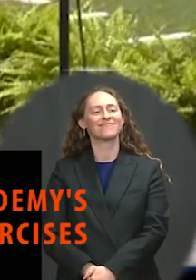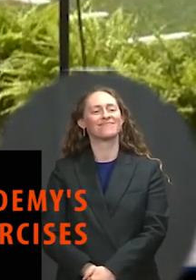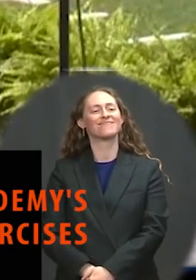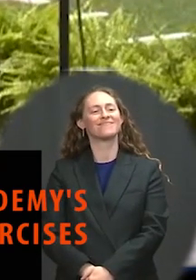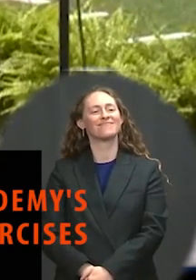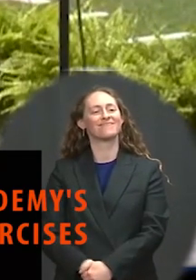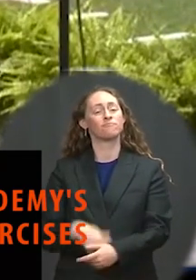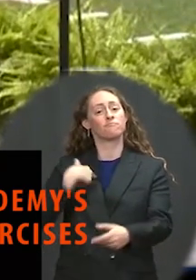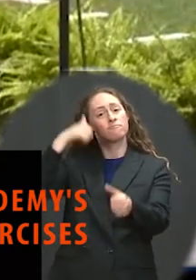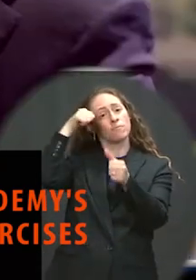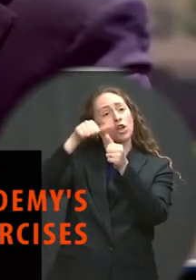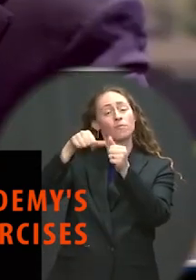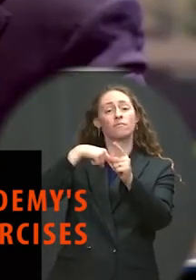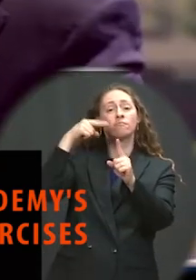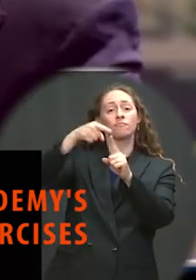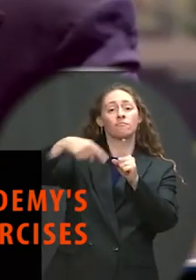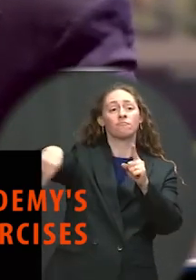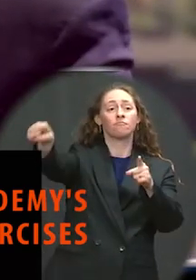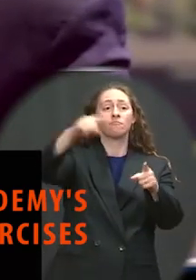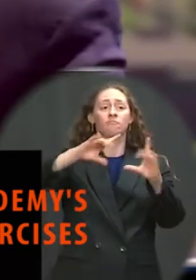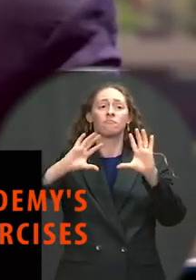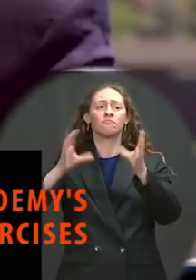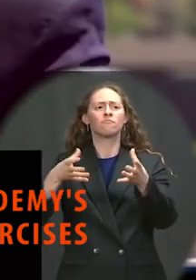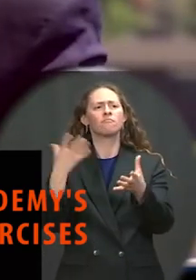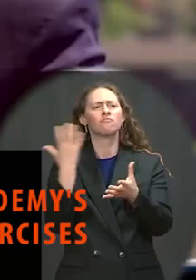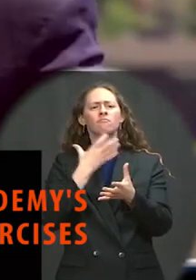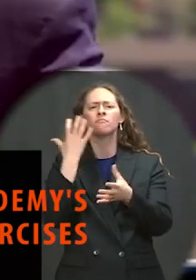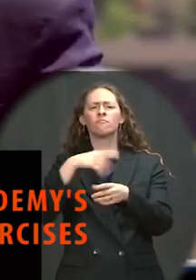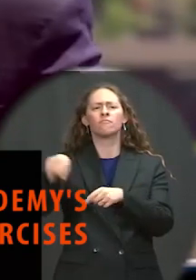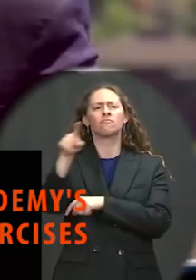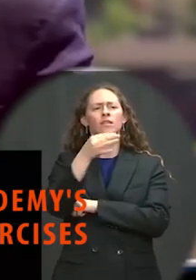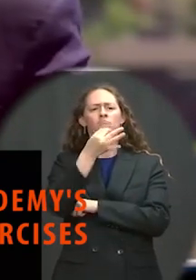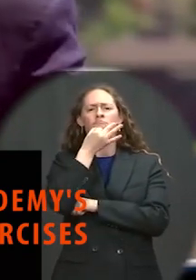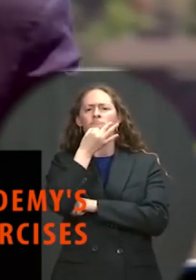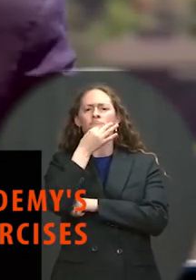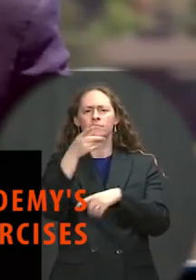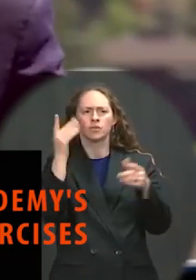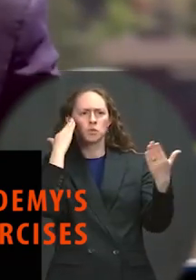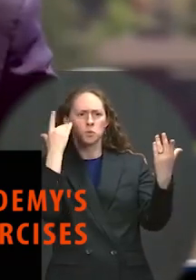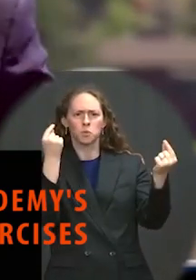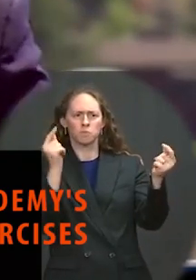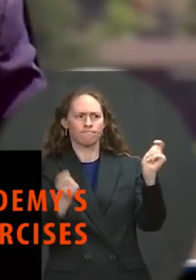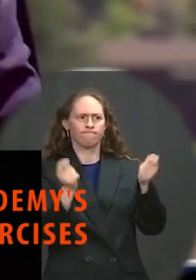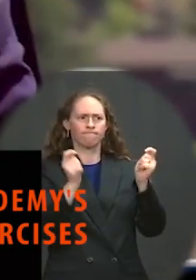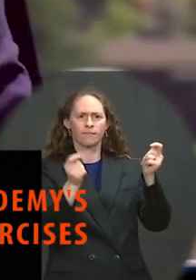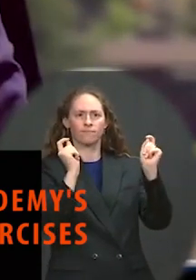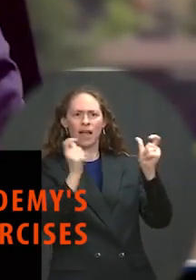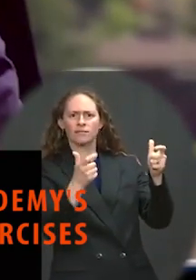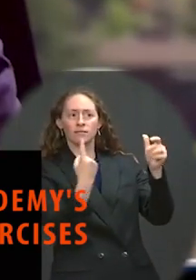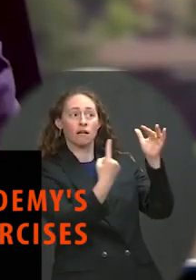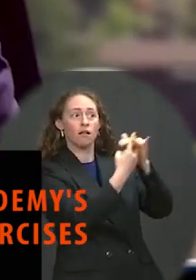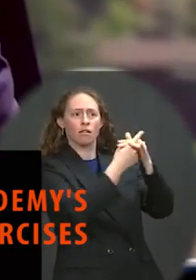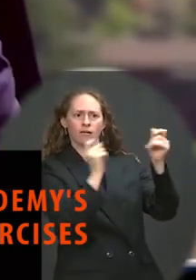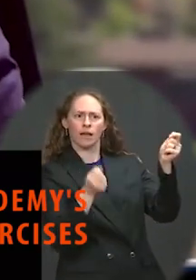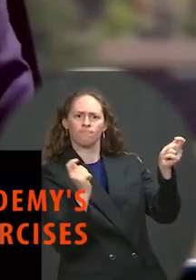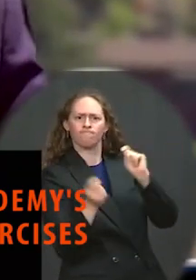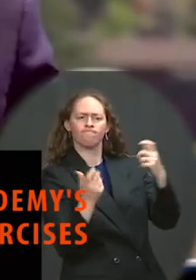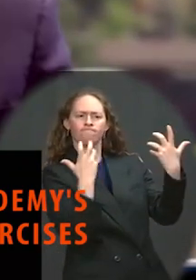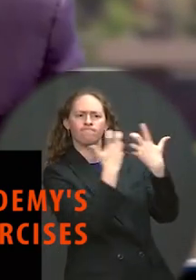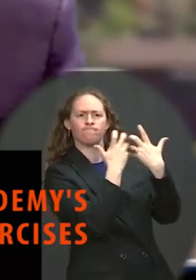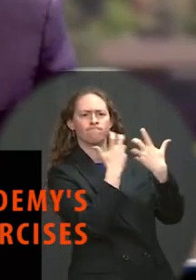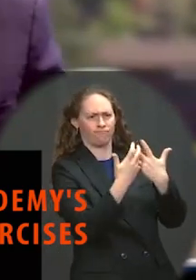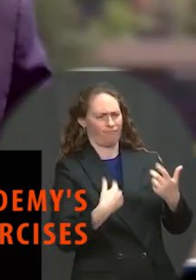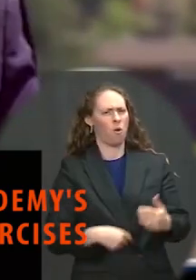this is not your father's Coast Guard. I take that back. First-class Eric